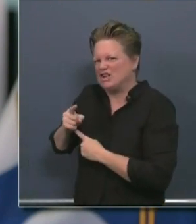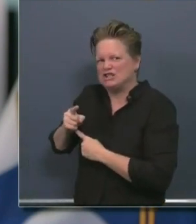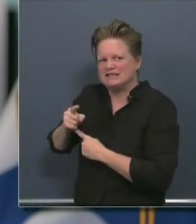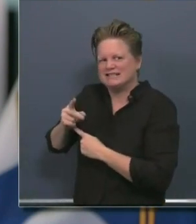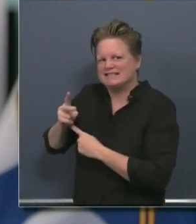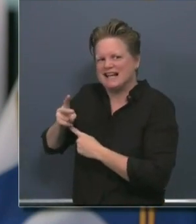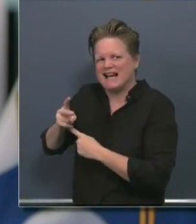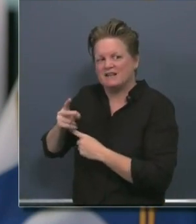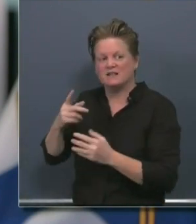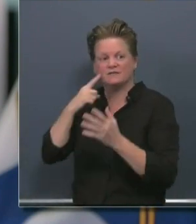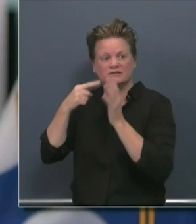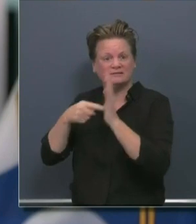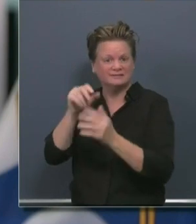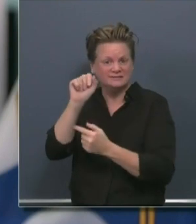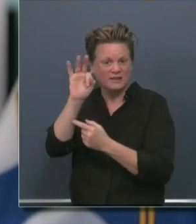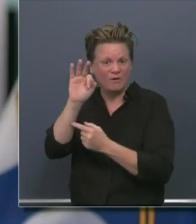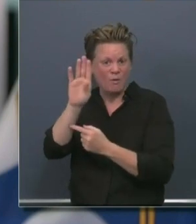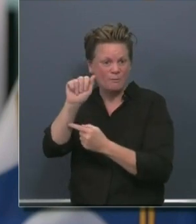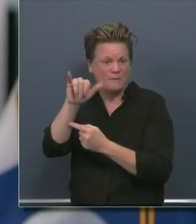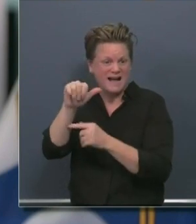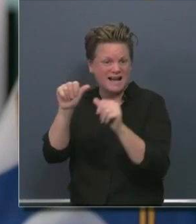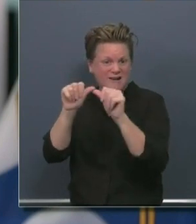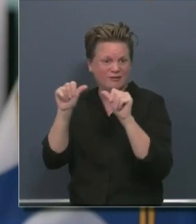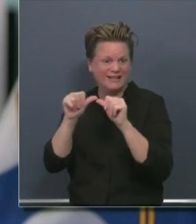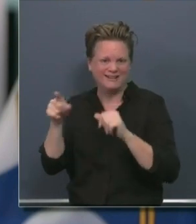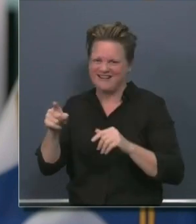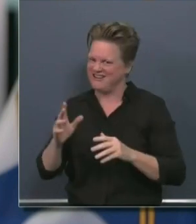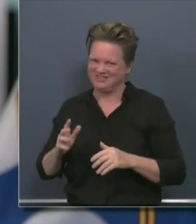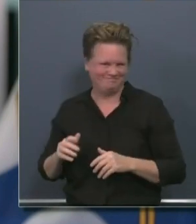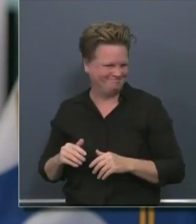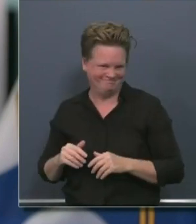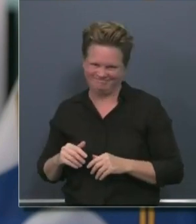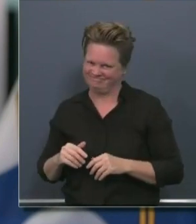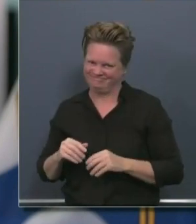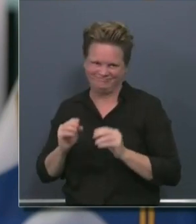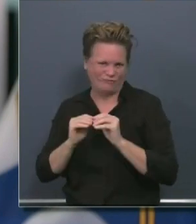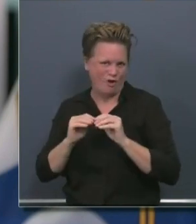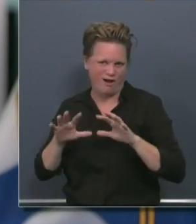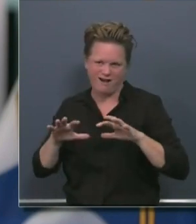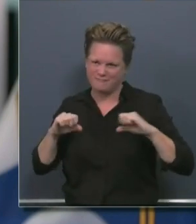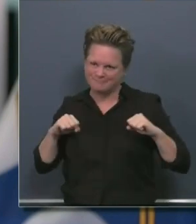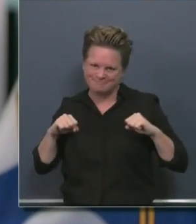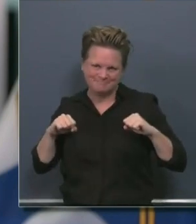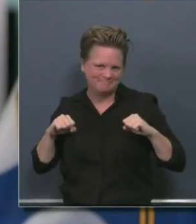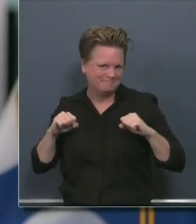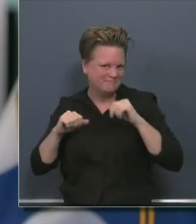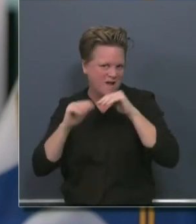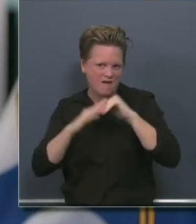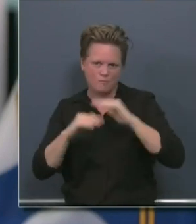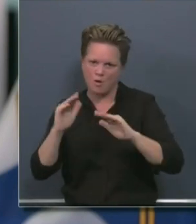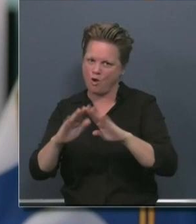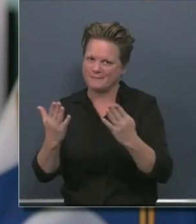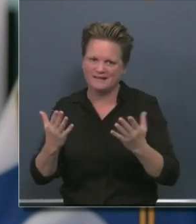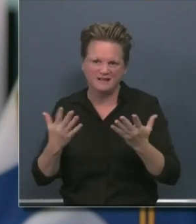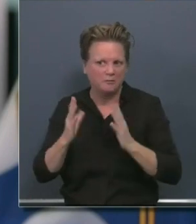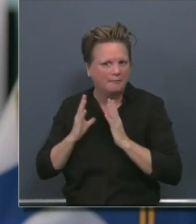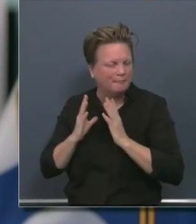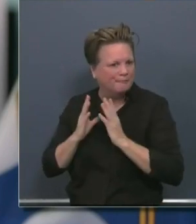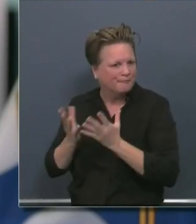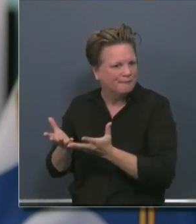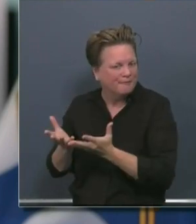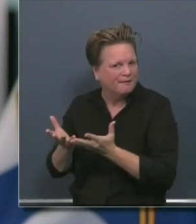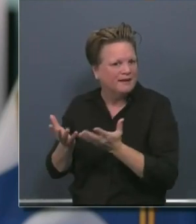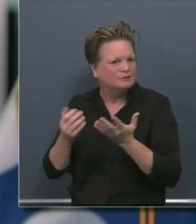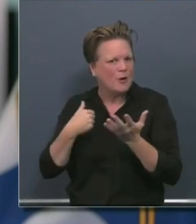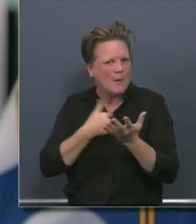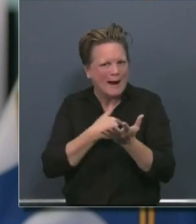My understanding is, uh, they have had some very constructive conversations, uh, with the folks at that facility, the